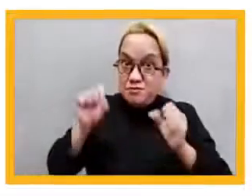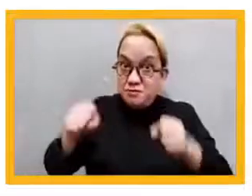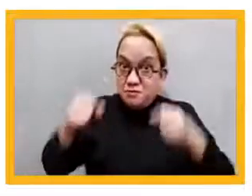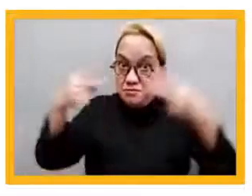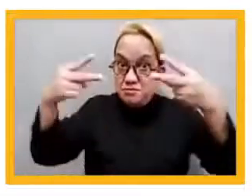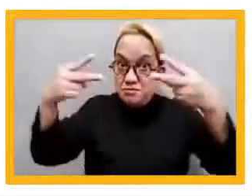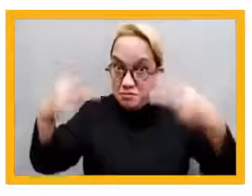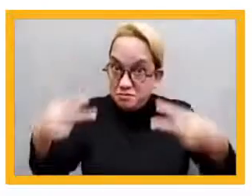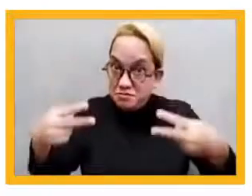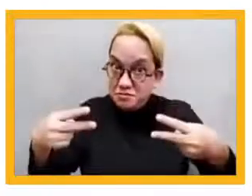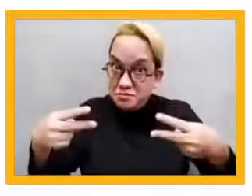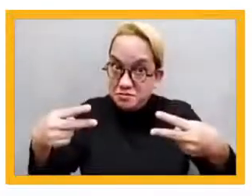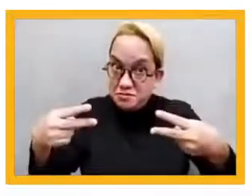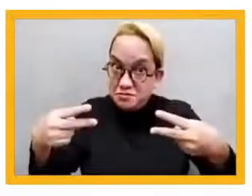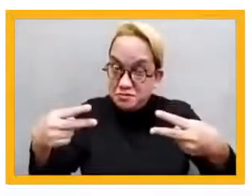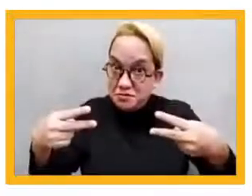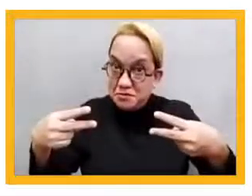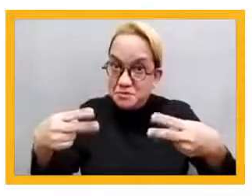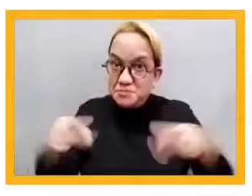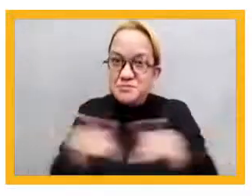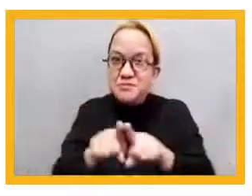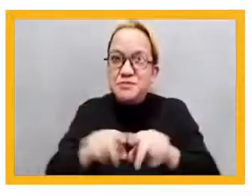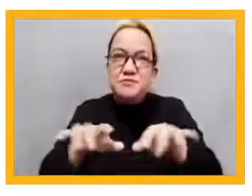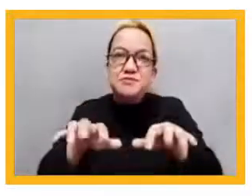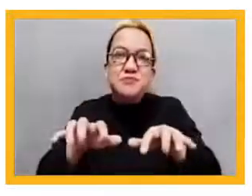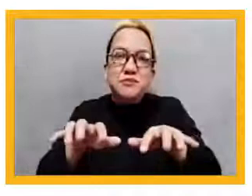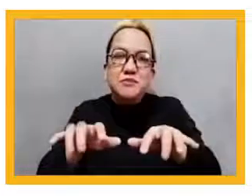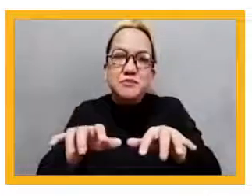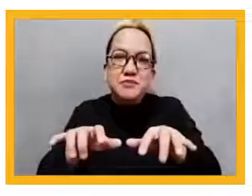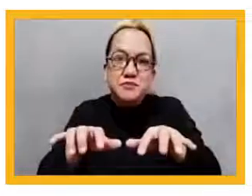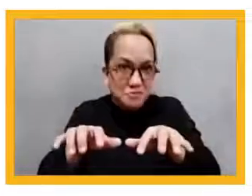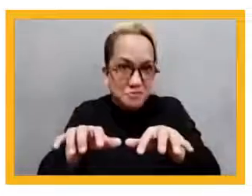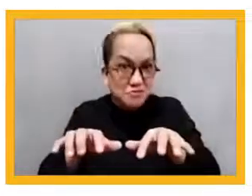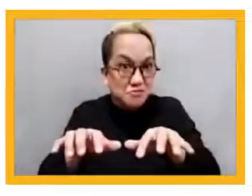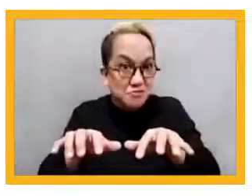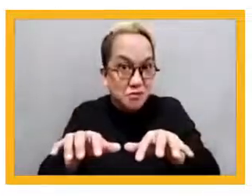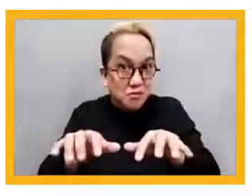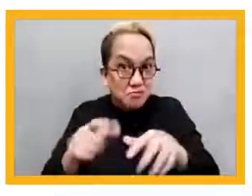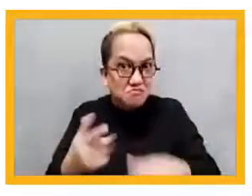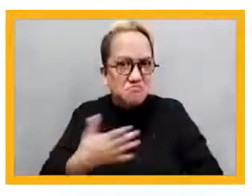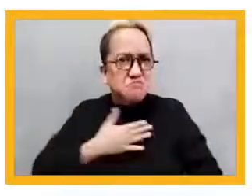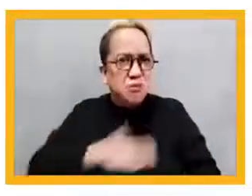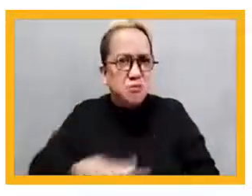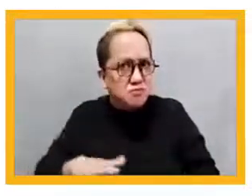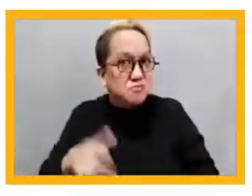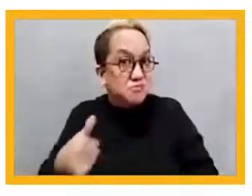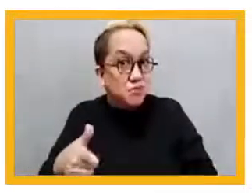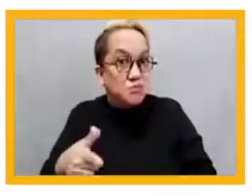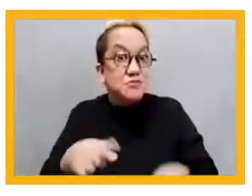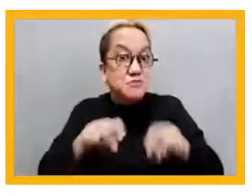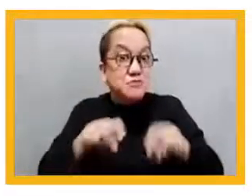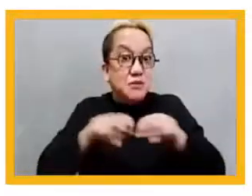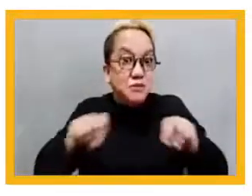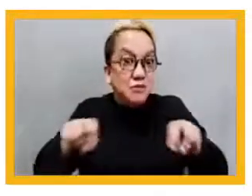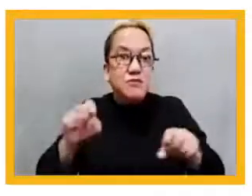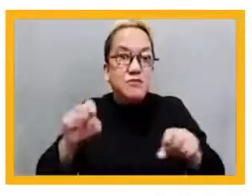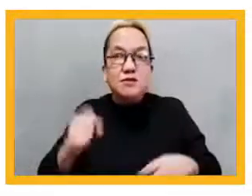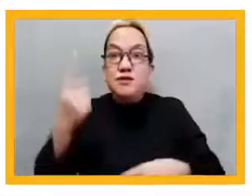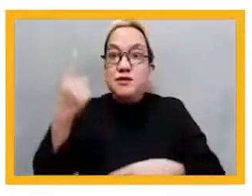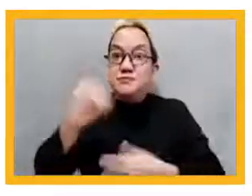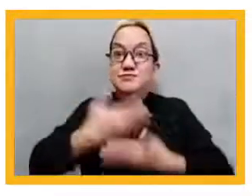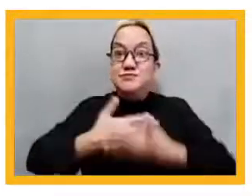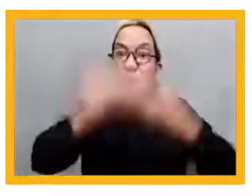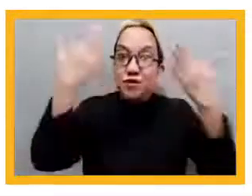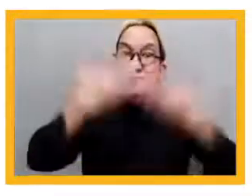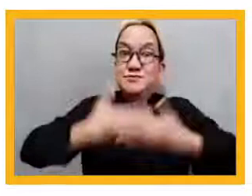and see the areas for videos. And for the main panel, you just click on each day's agenda and you can access the live streams that we had